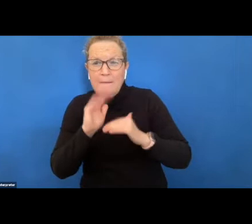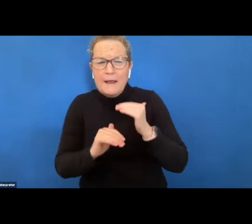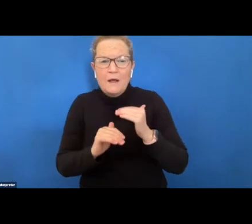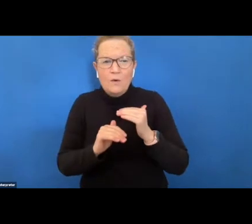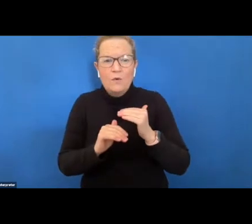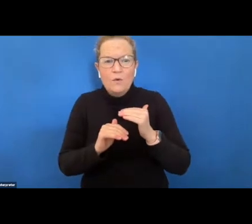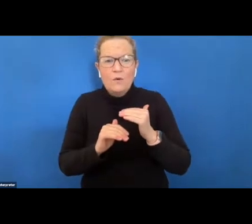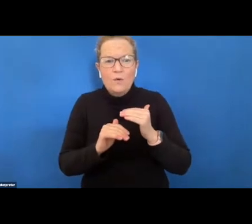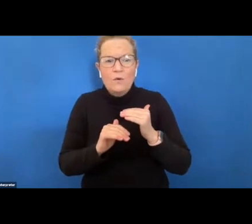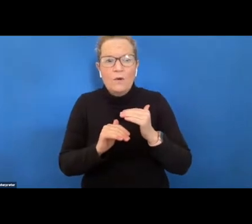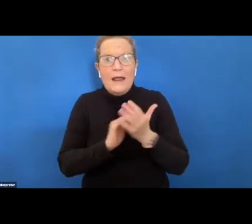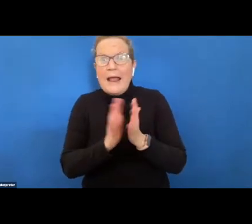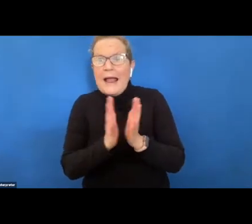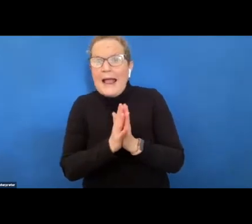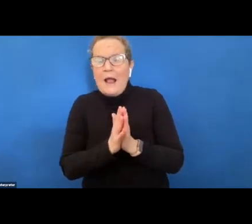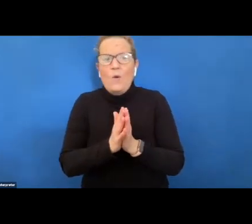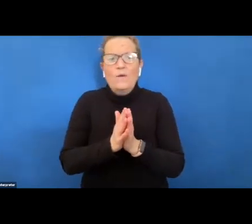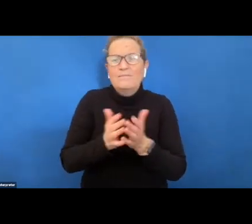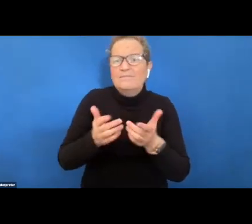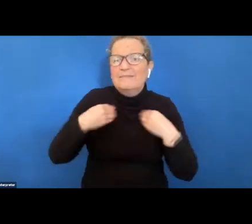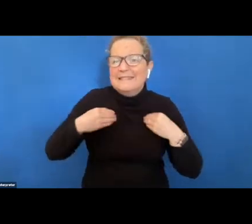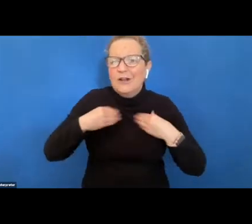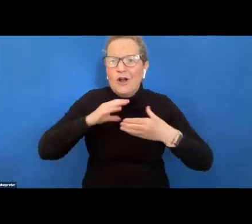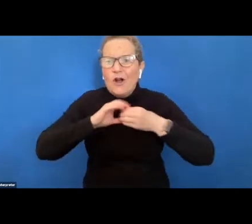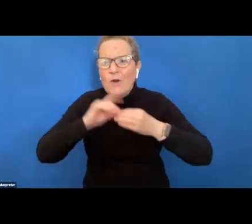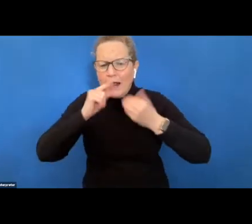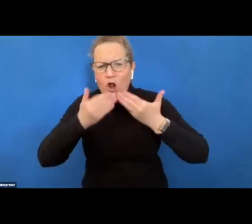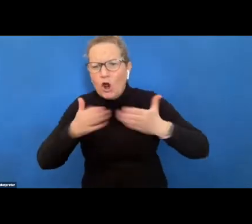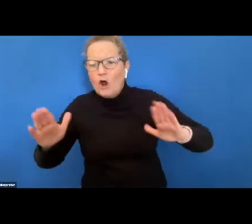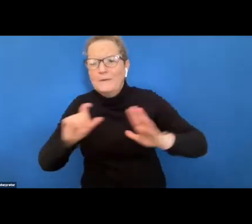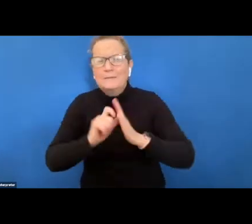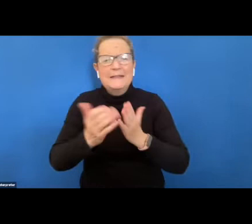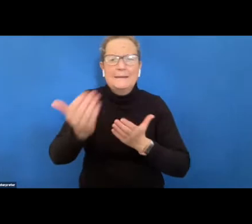more accessible and open to employment of people living with disability